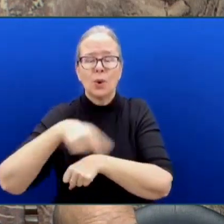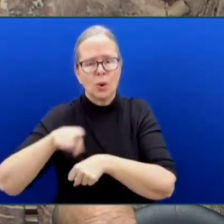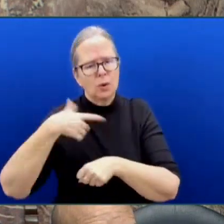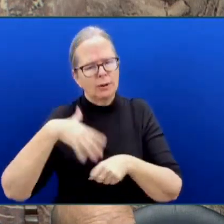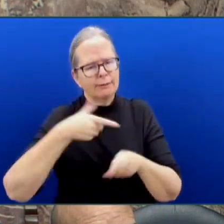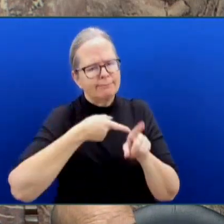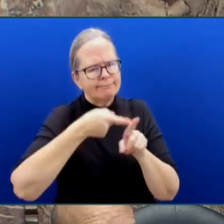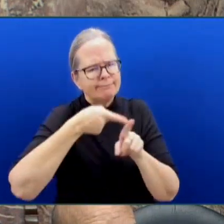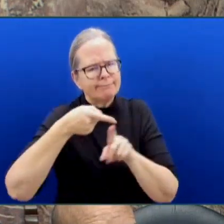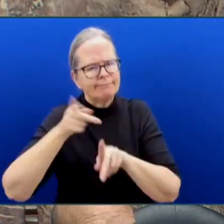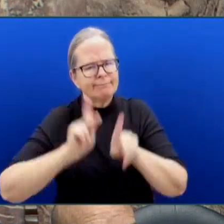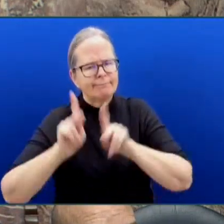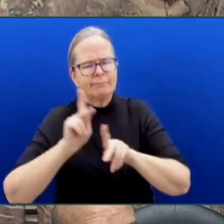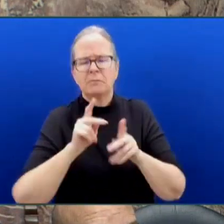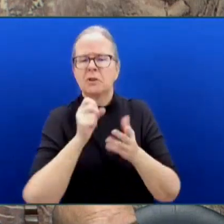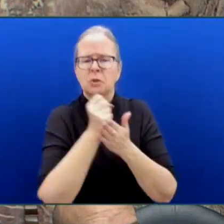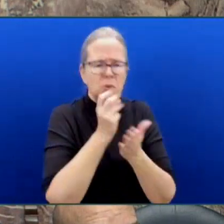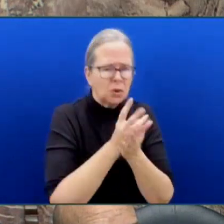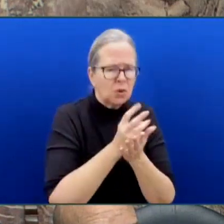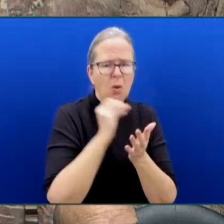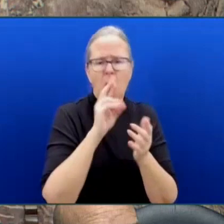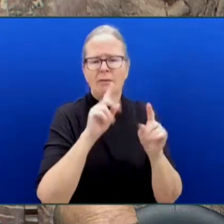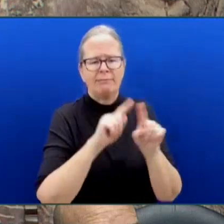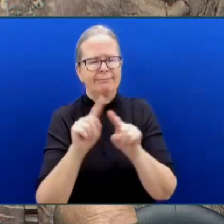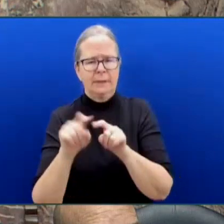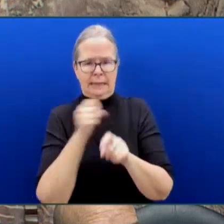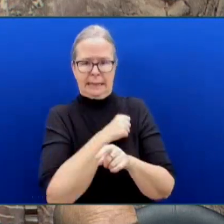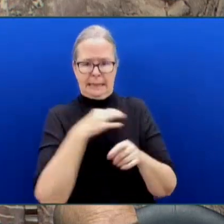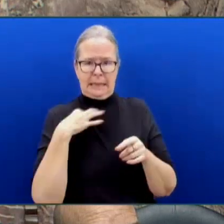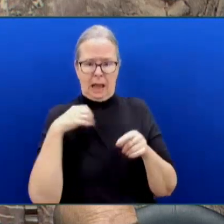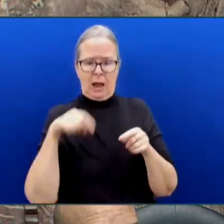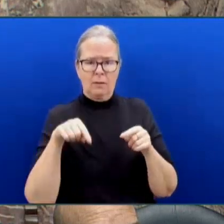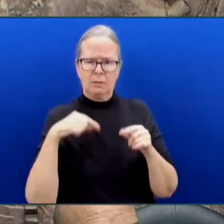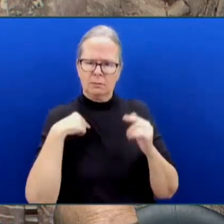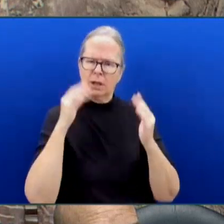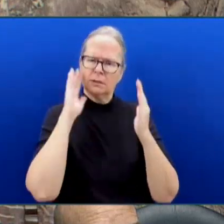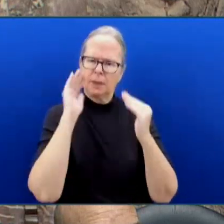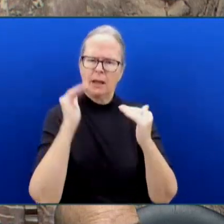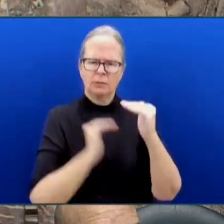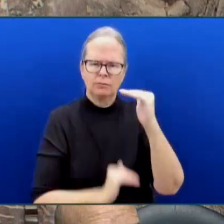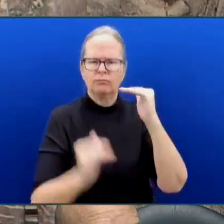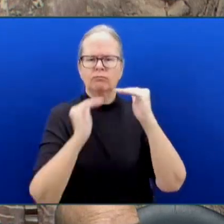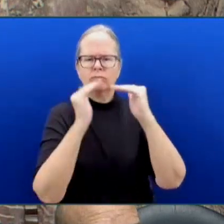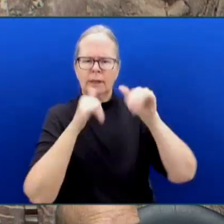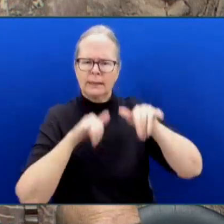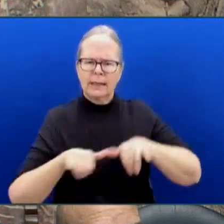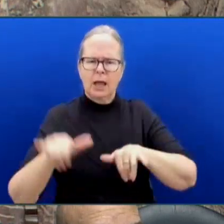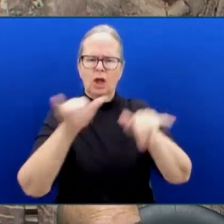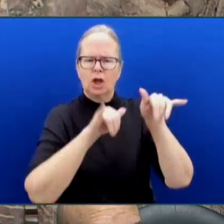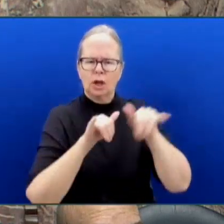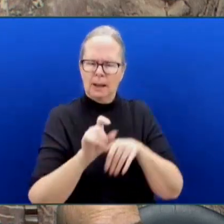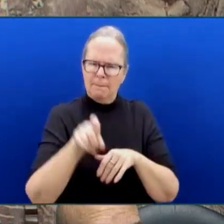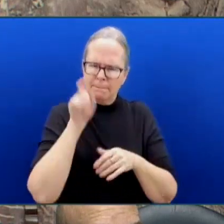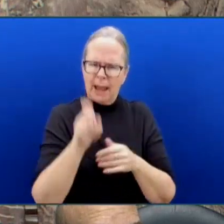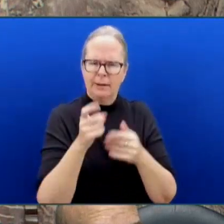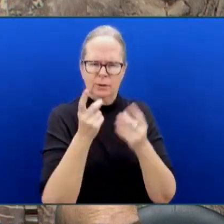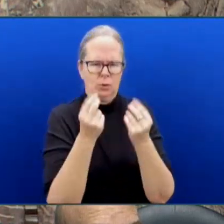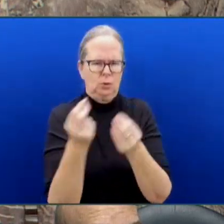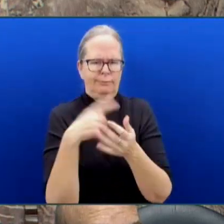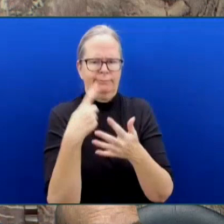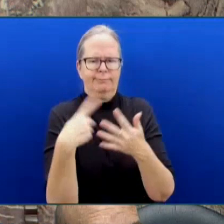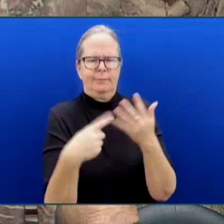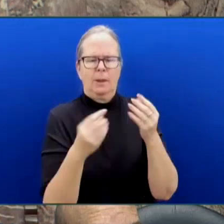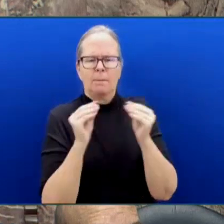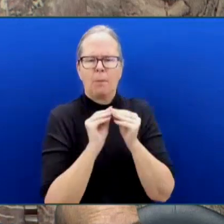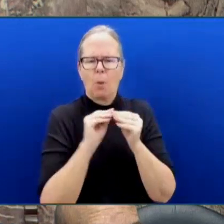So we have to do exactly the kind of things the member's talking about. And we also have to engage with our community of workers to make sure